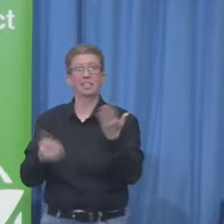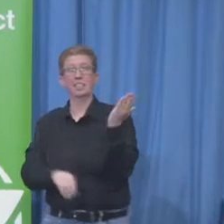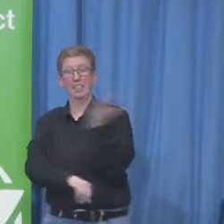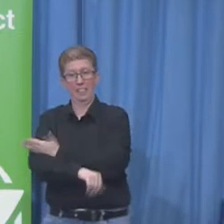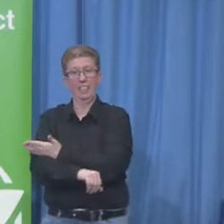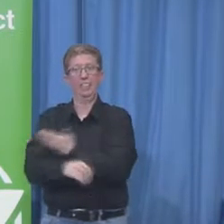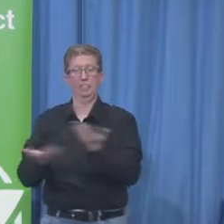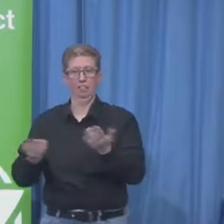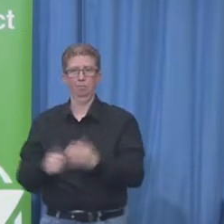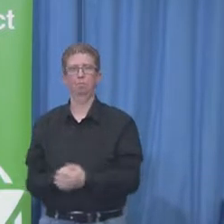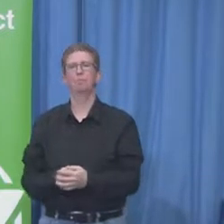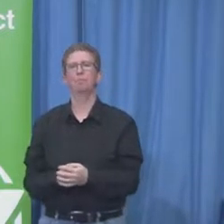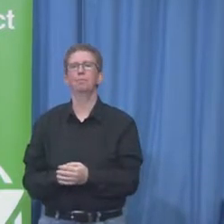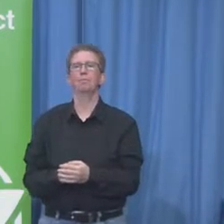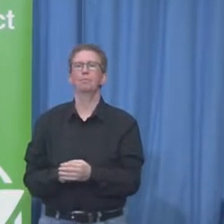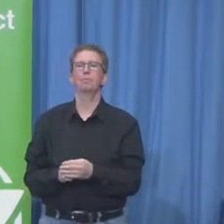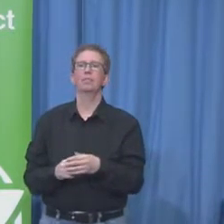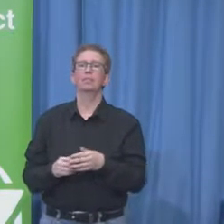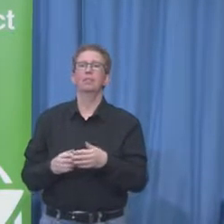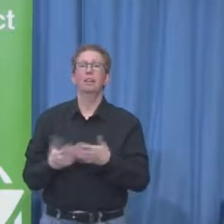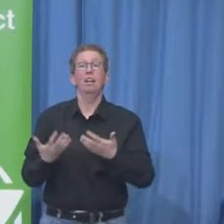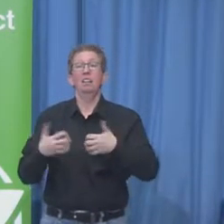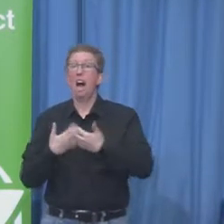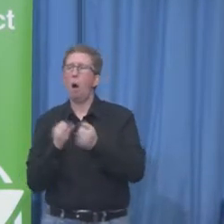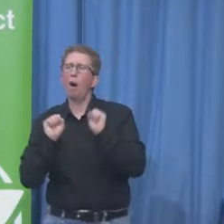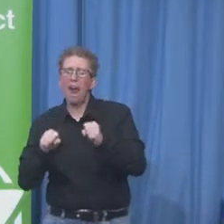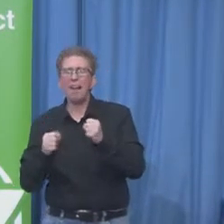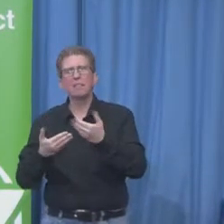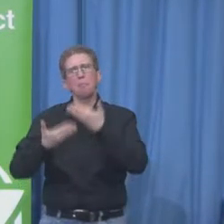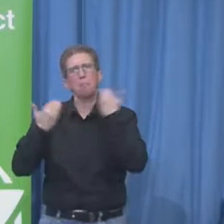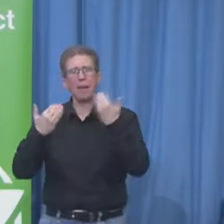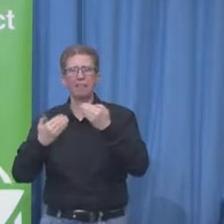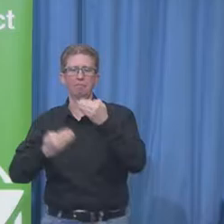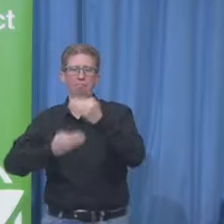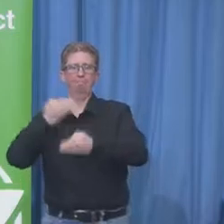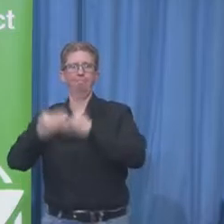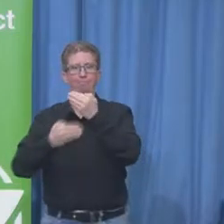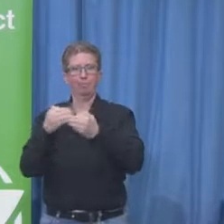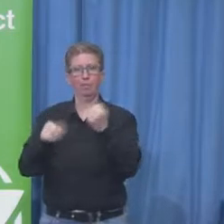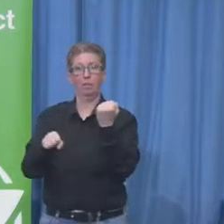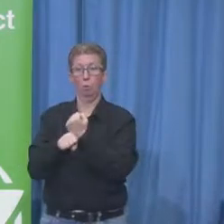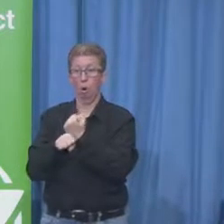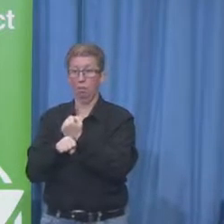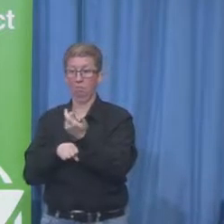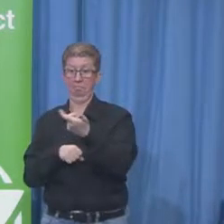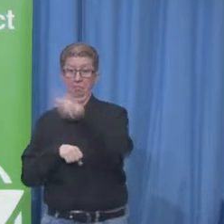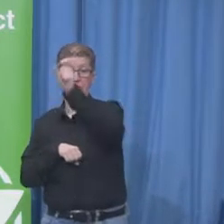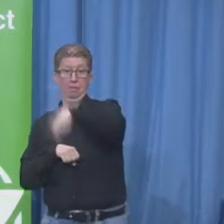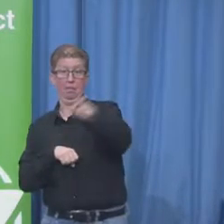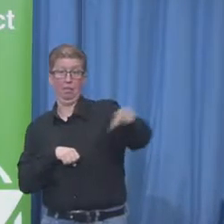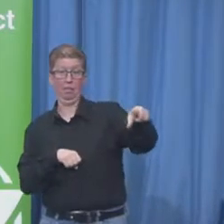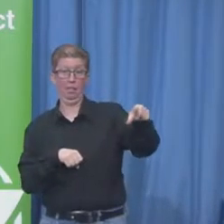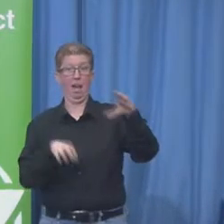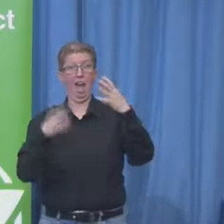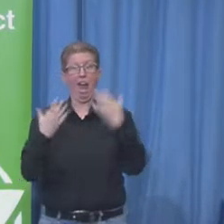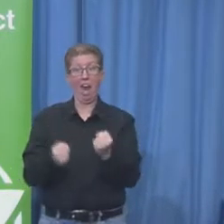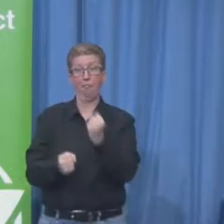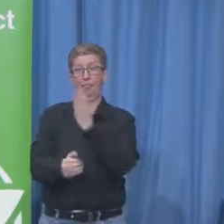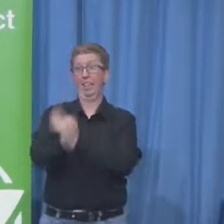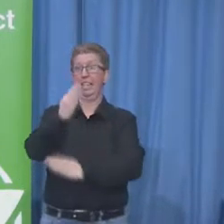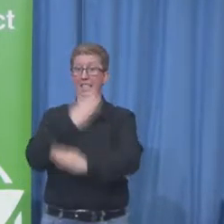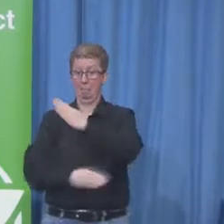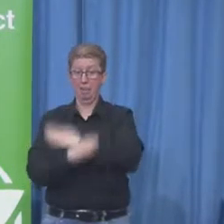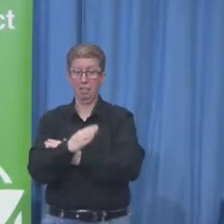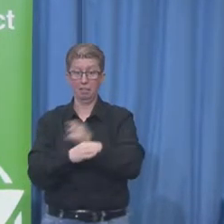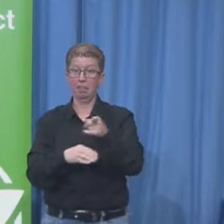to enable a person to work anywhere. To work from home two days a week if they needed to. To work from home full time if they needed